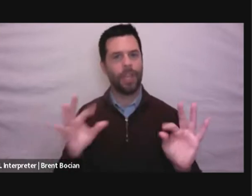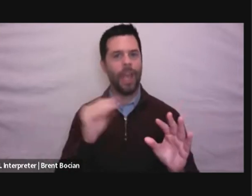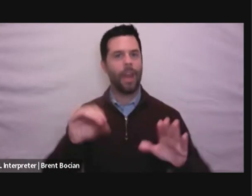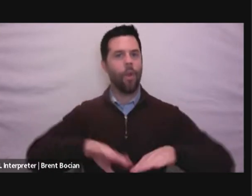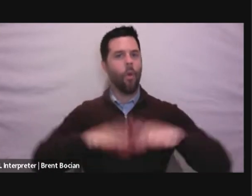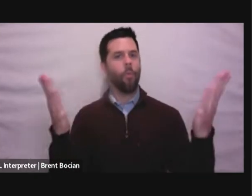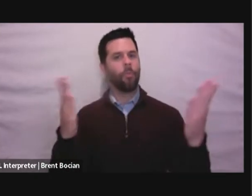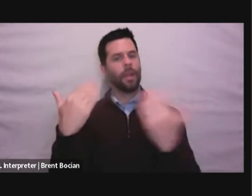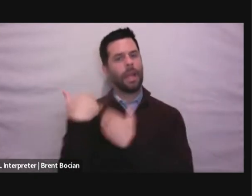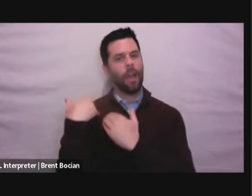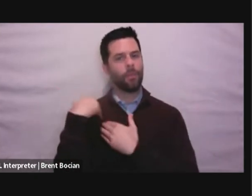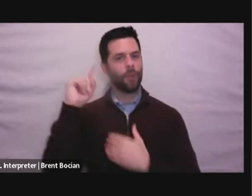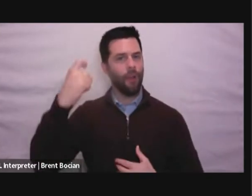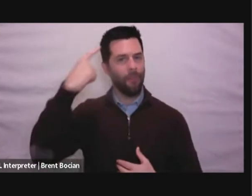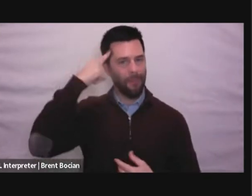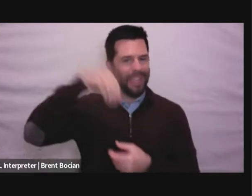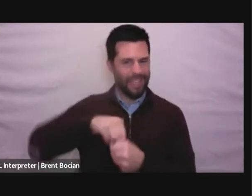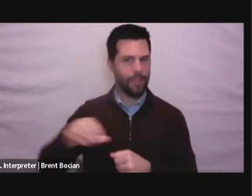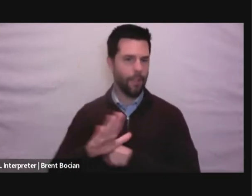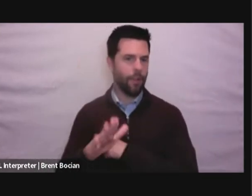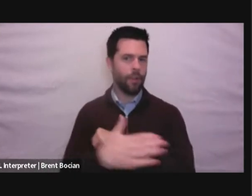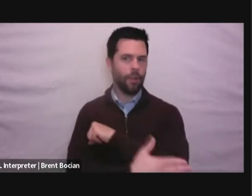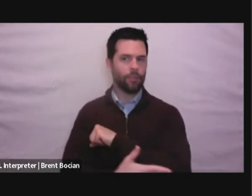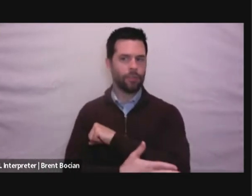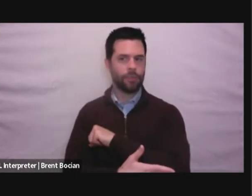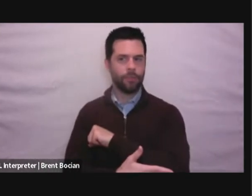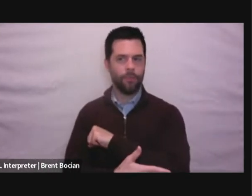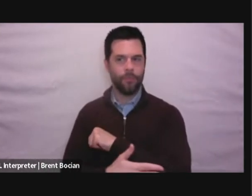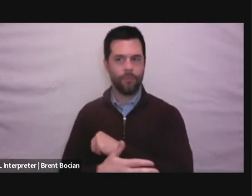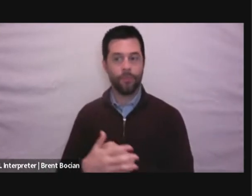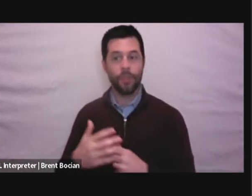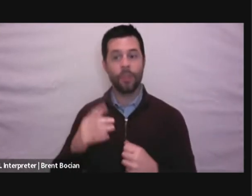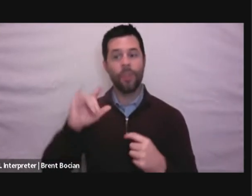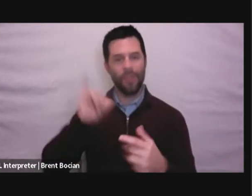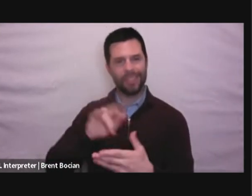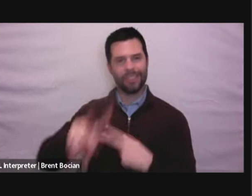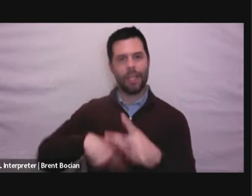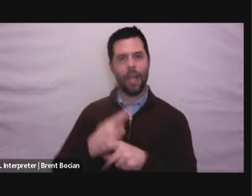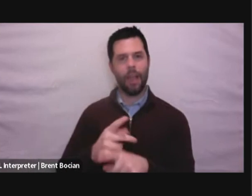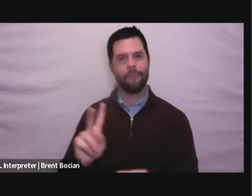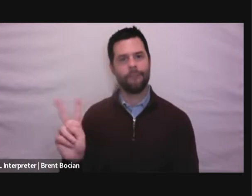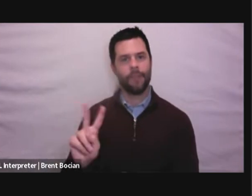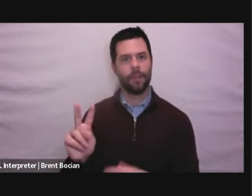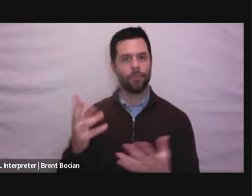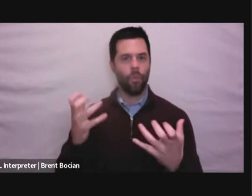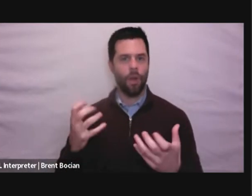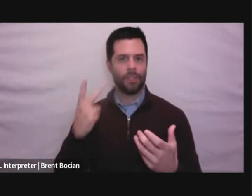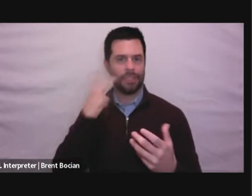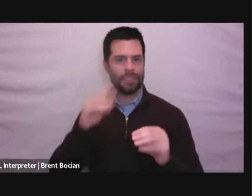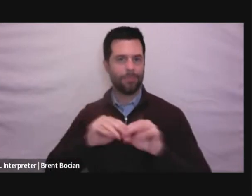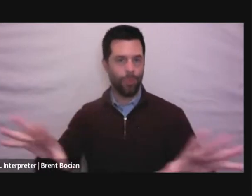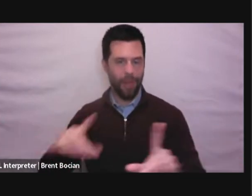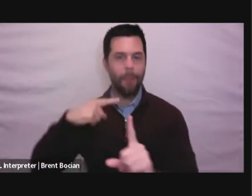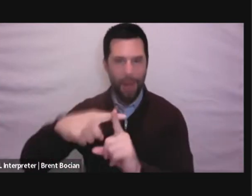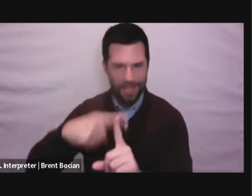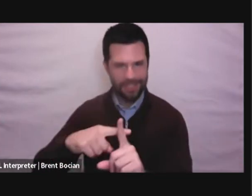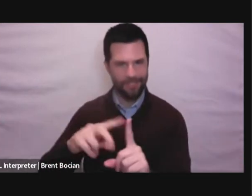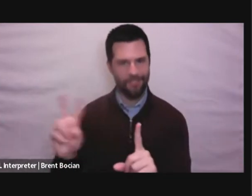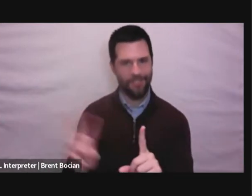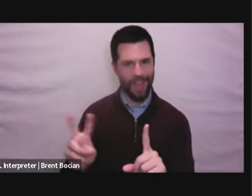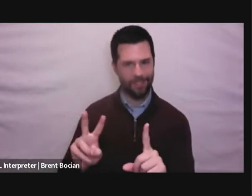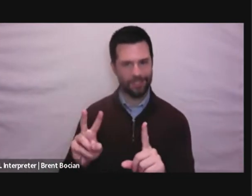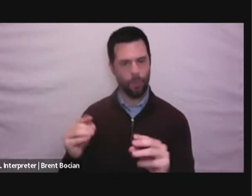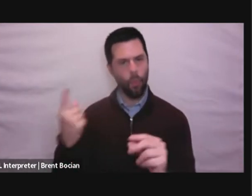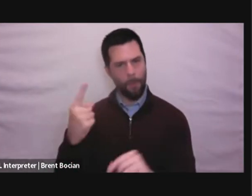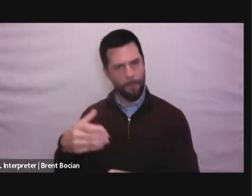government in their own countries. And that's the kind of virus that we'd like to see spread. It's a good one, a powerful one,